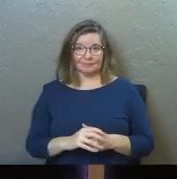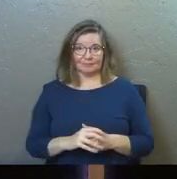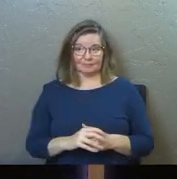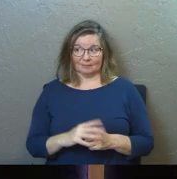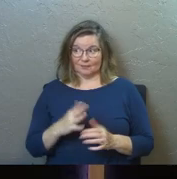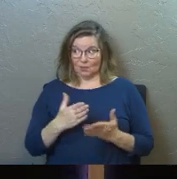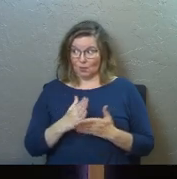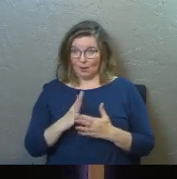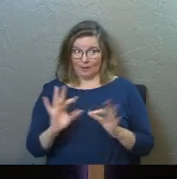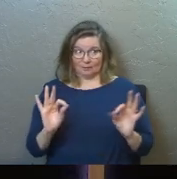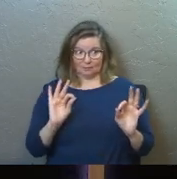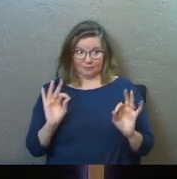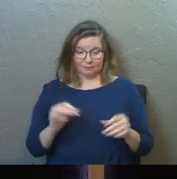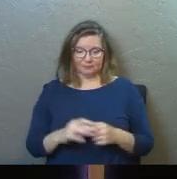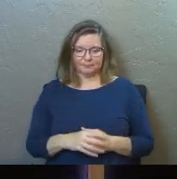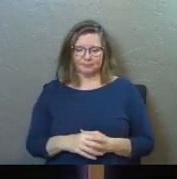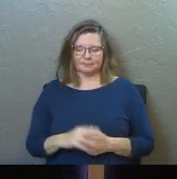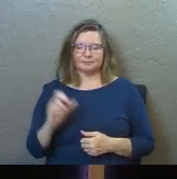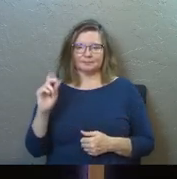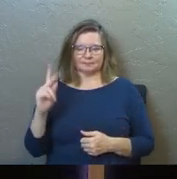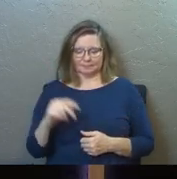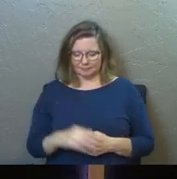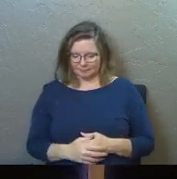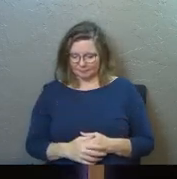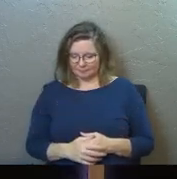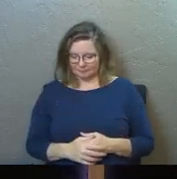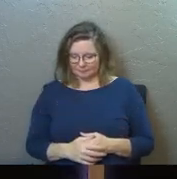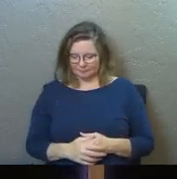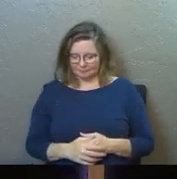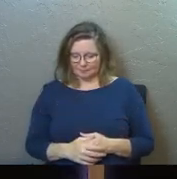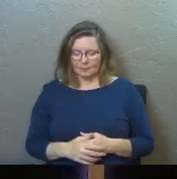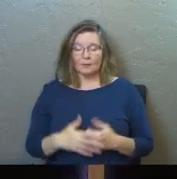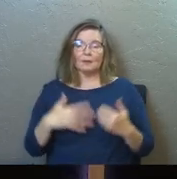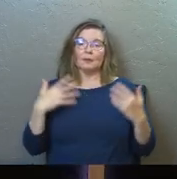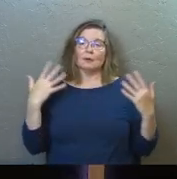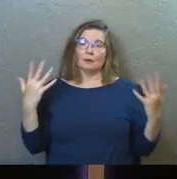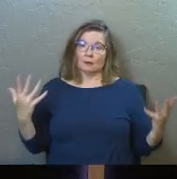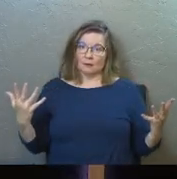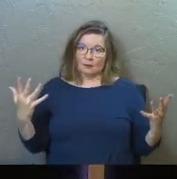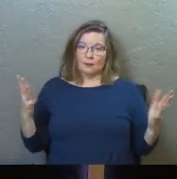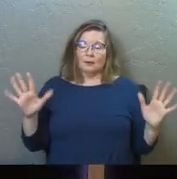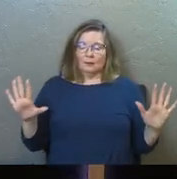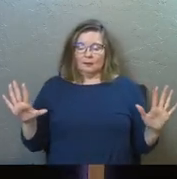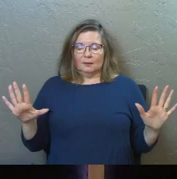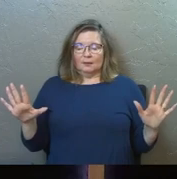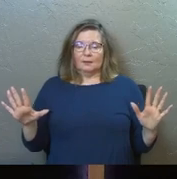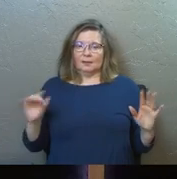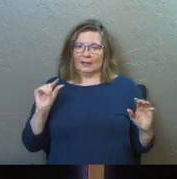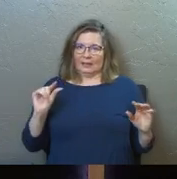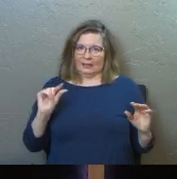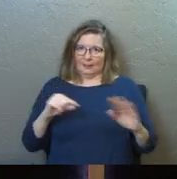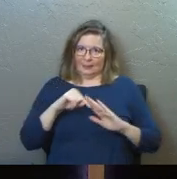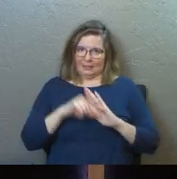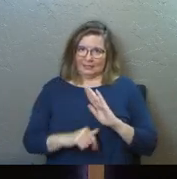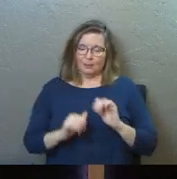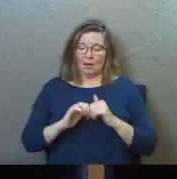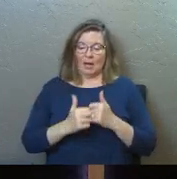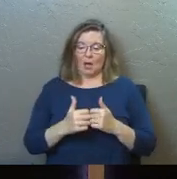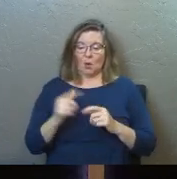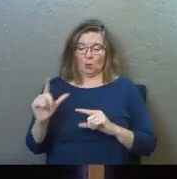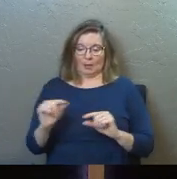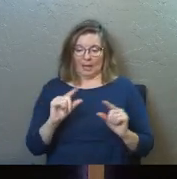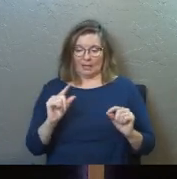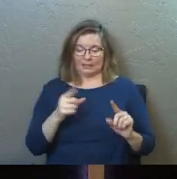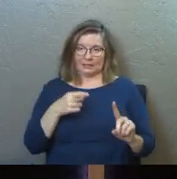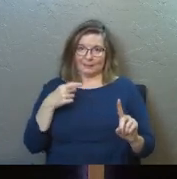Everybody all right? Okay. Okay. So I'm just going to go a little bit deeper into how